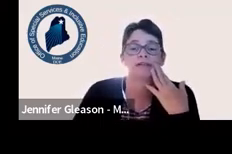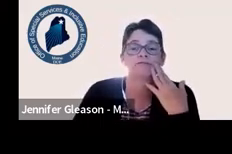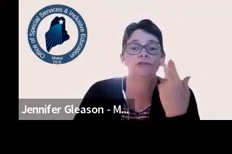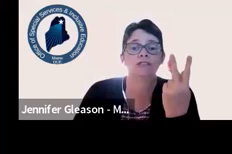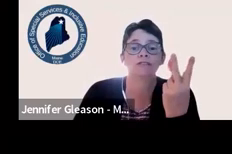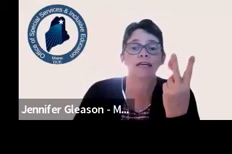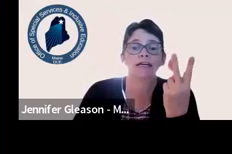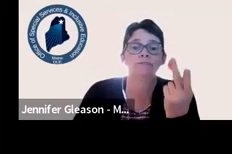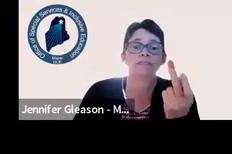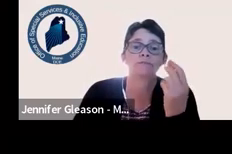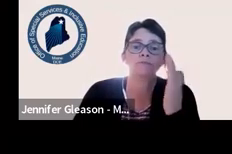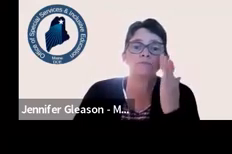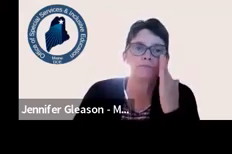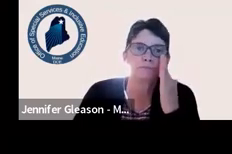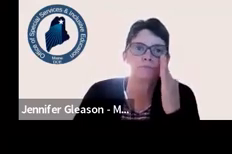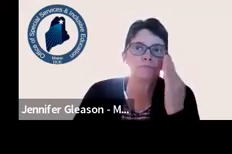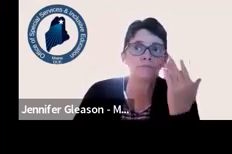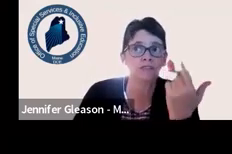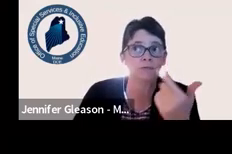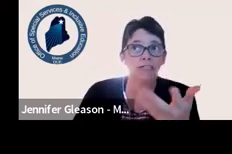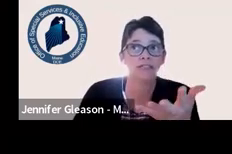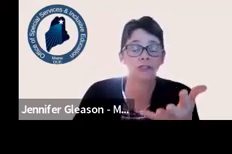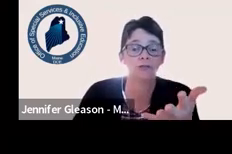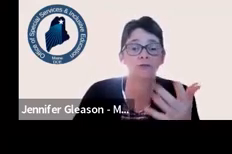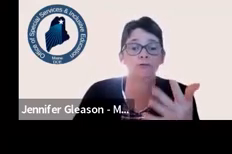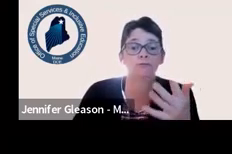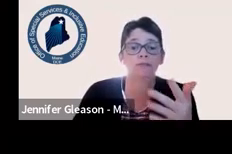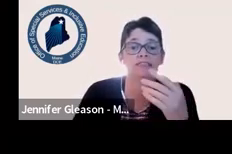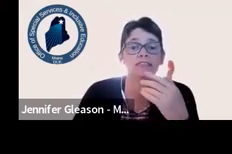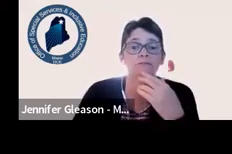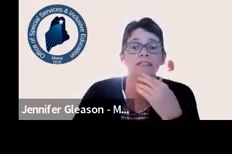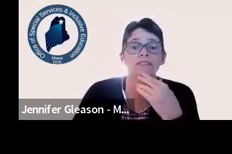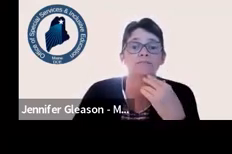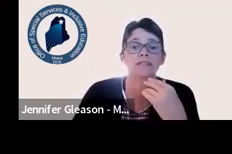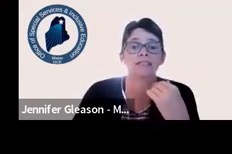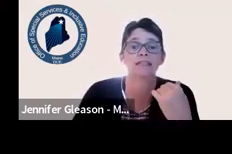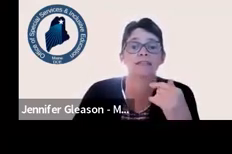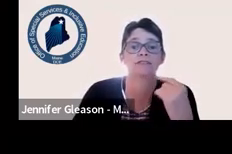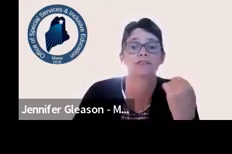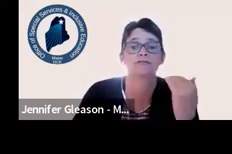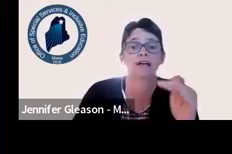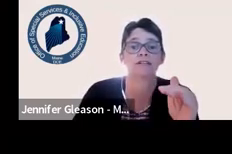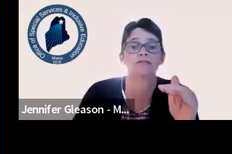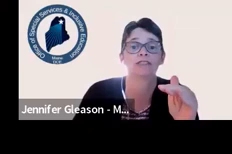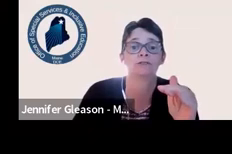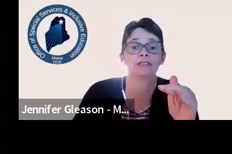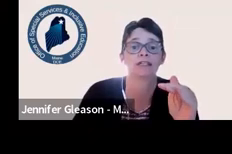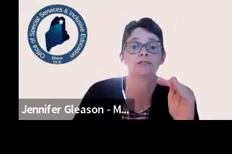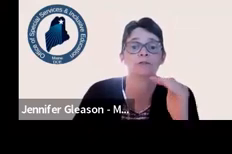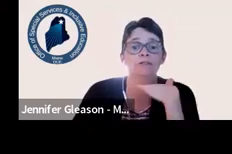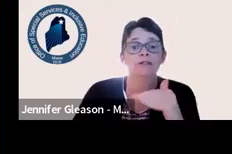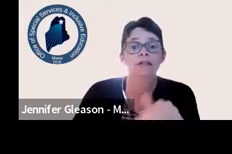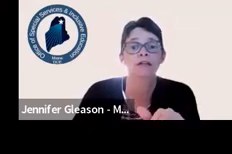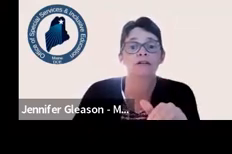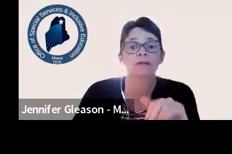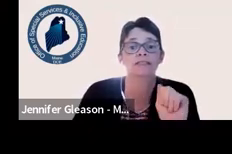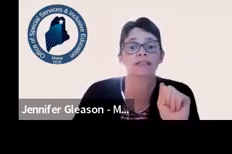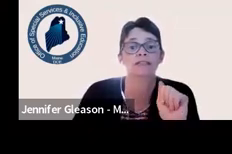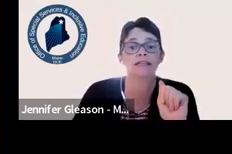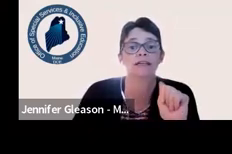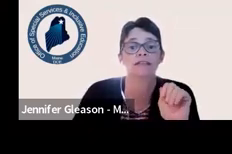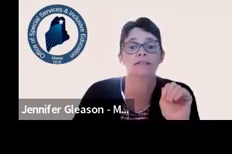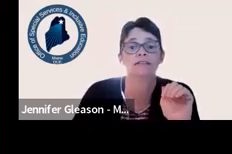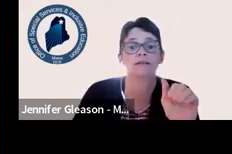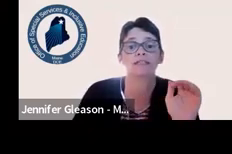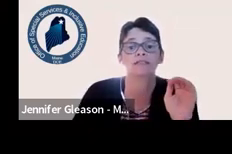we have two skill gaps so we need two pieces of baseline data so follow visual schedule our